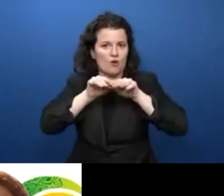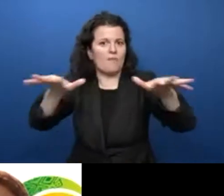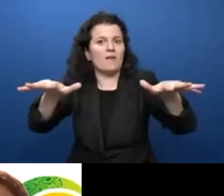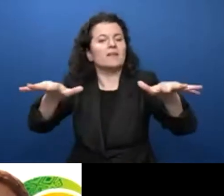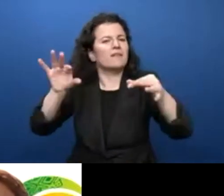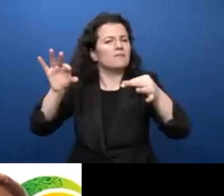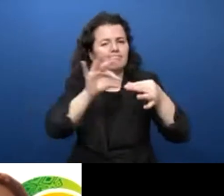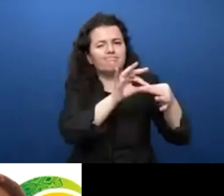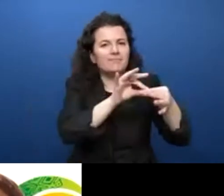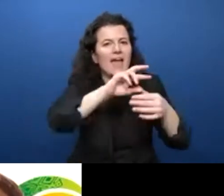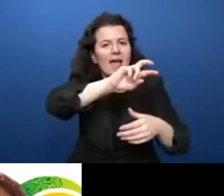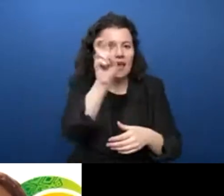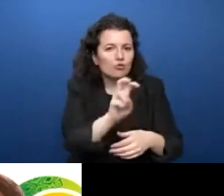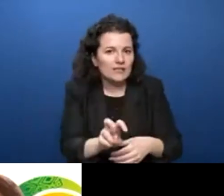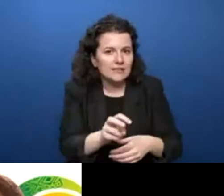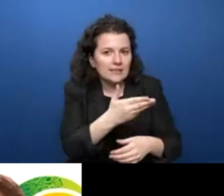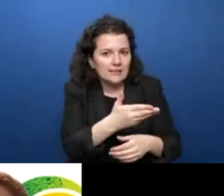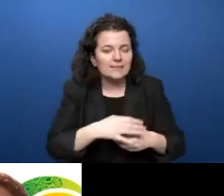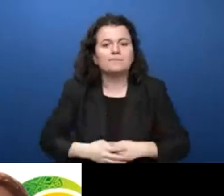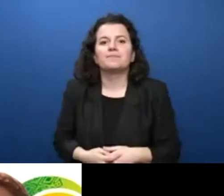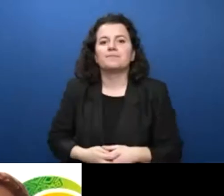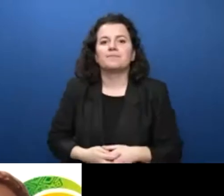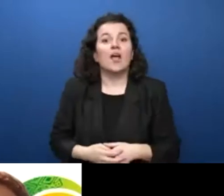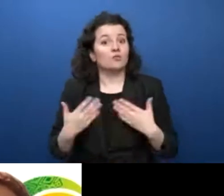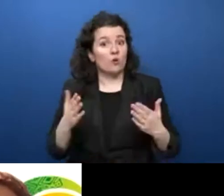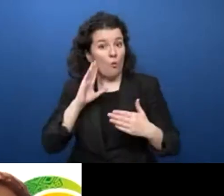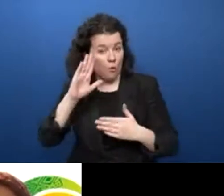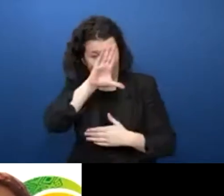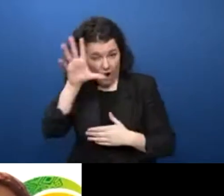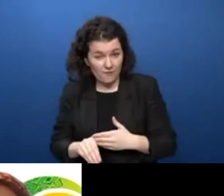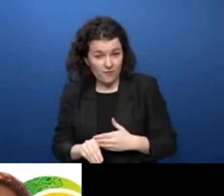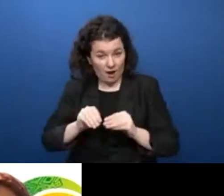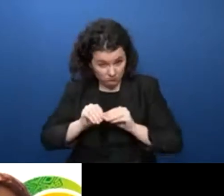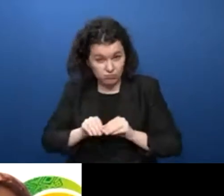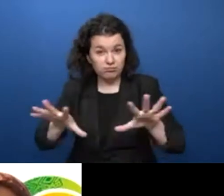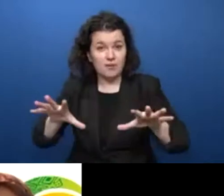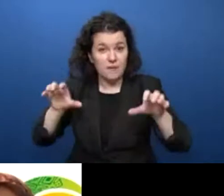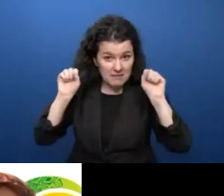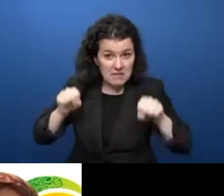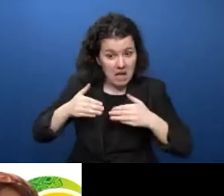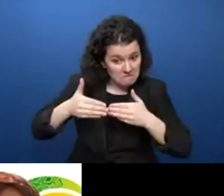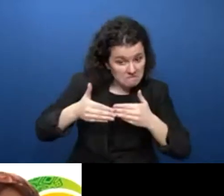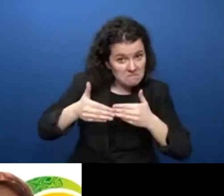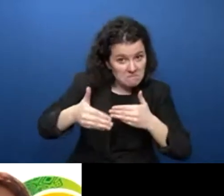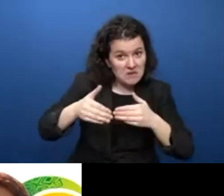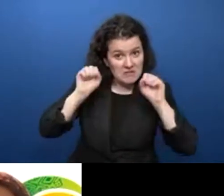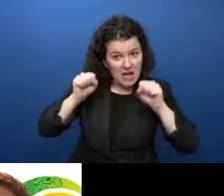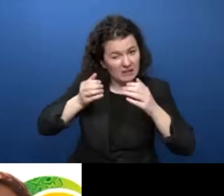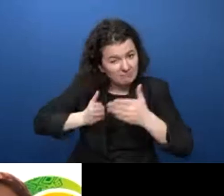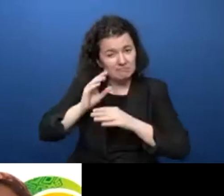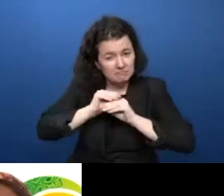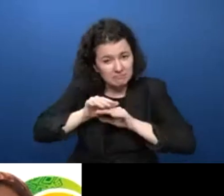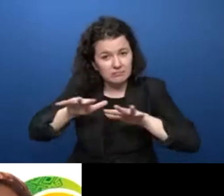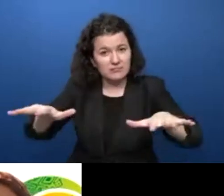us all. Do you think it will be achievable anytime soon in Africa? So very interesting there. We have our advocates who said